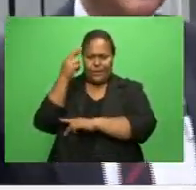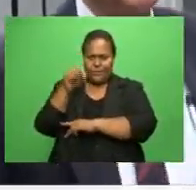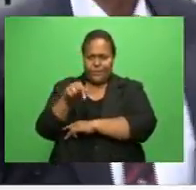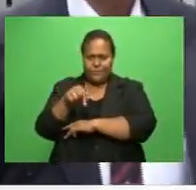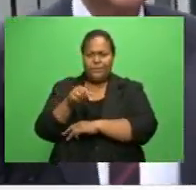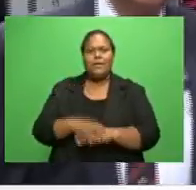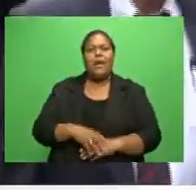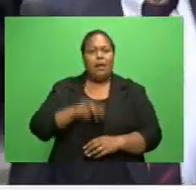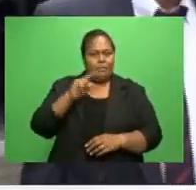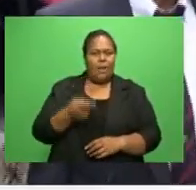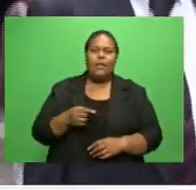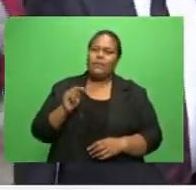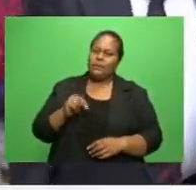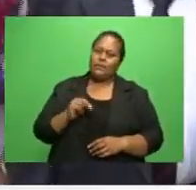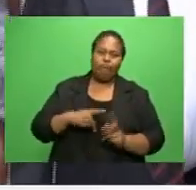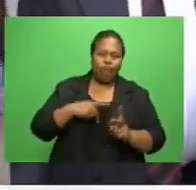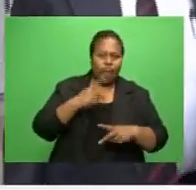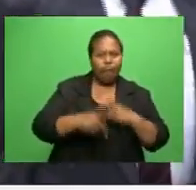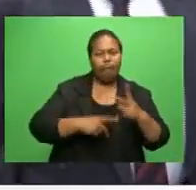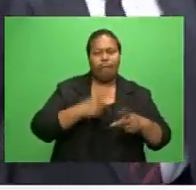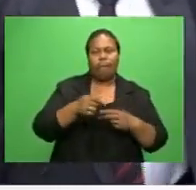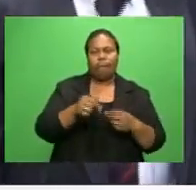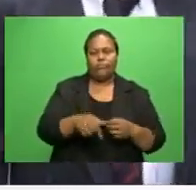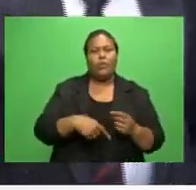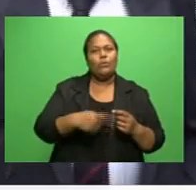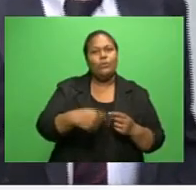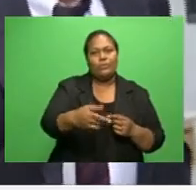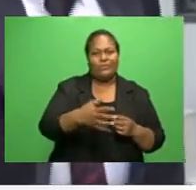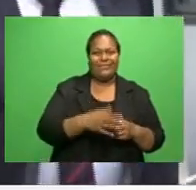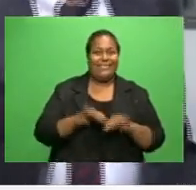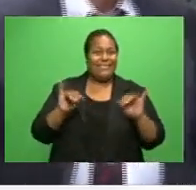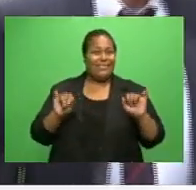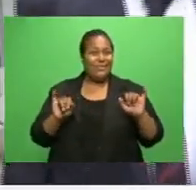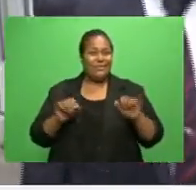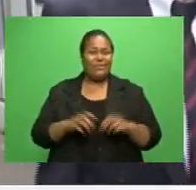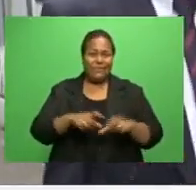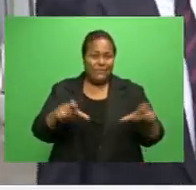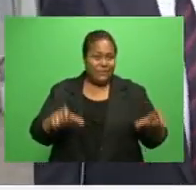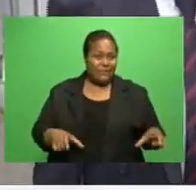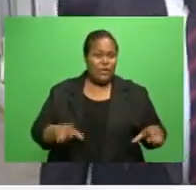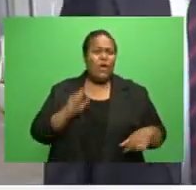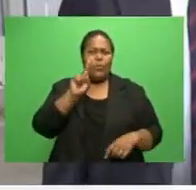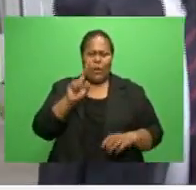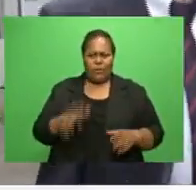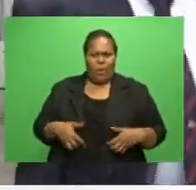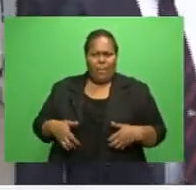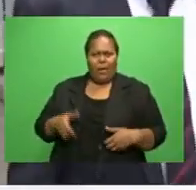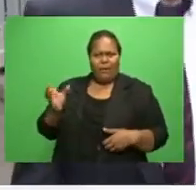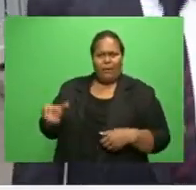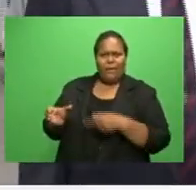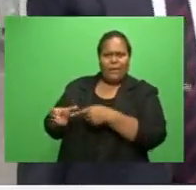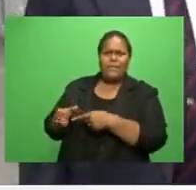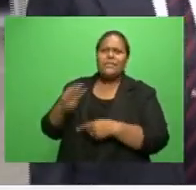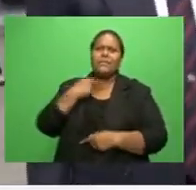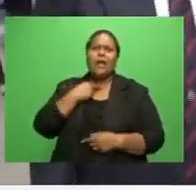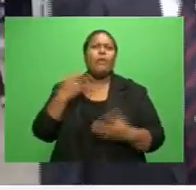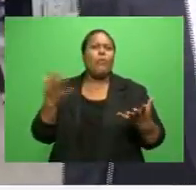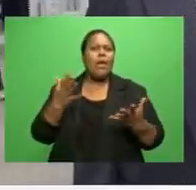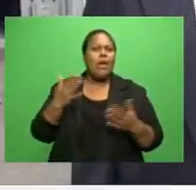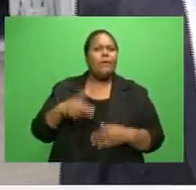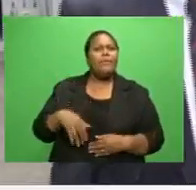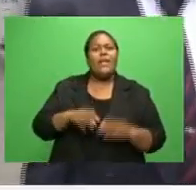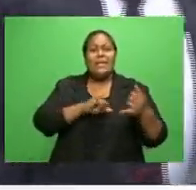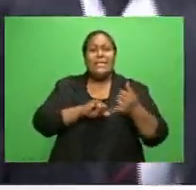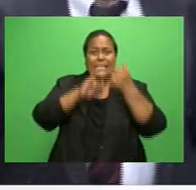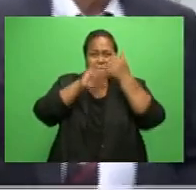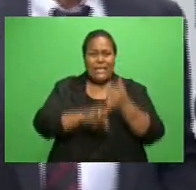will be proceeding with the matter. The prosecution also said that one of the complainants is currently stuck in South Korea. Farid's